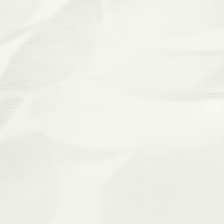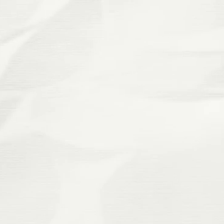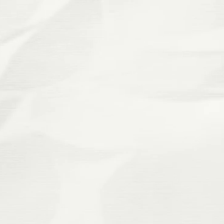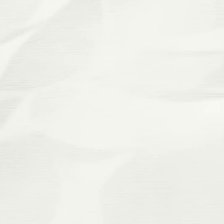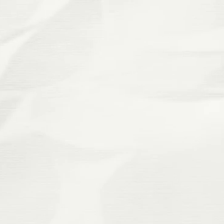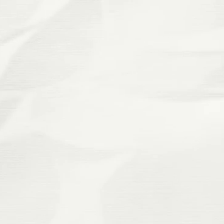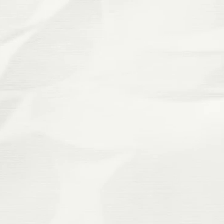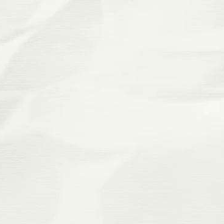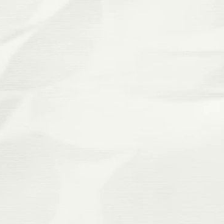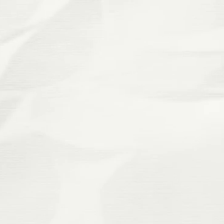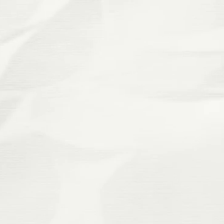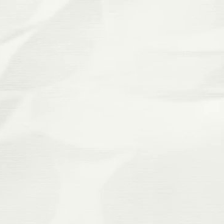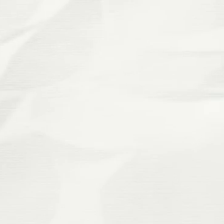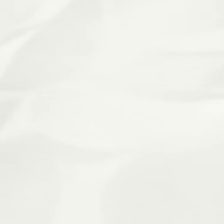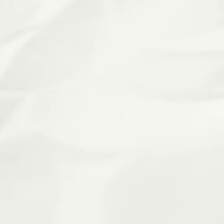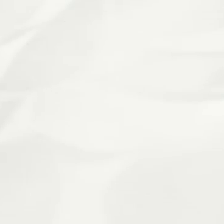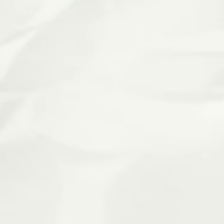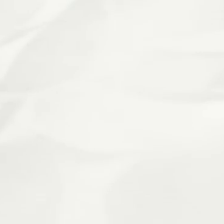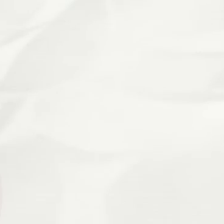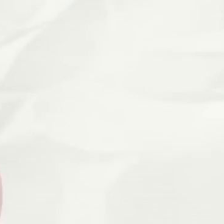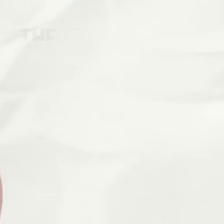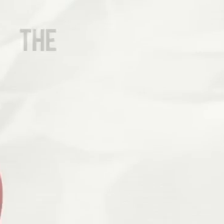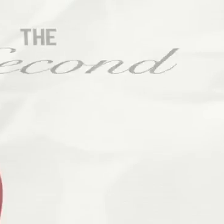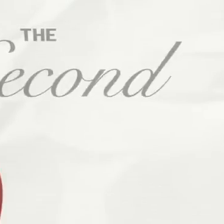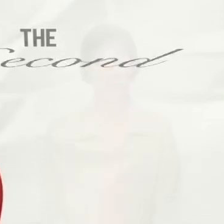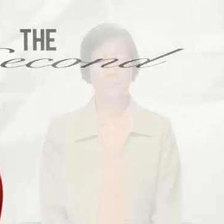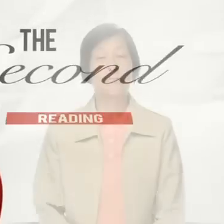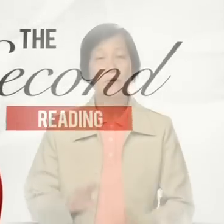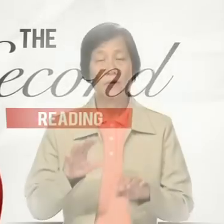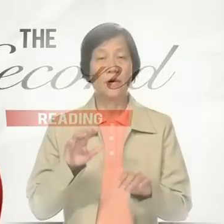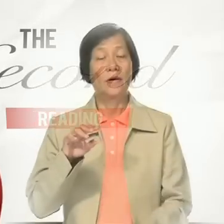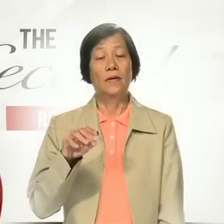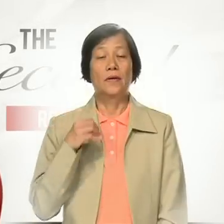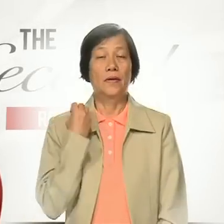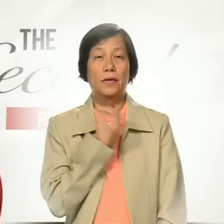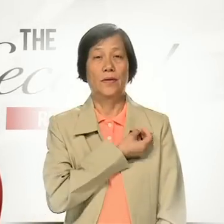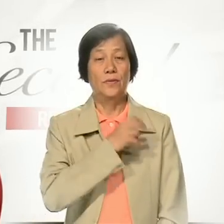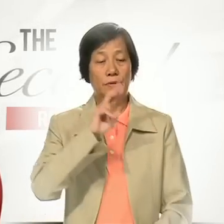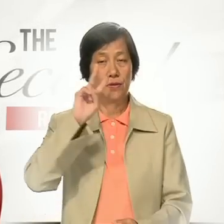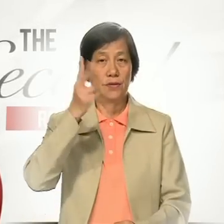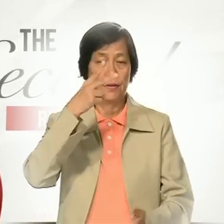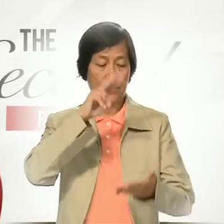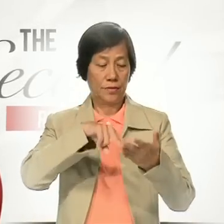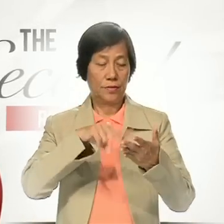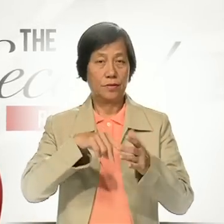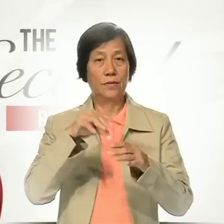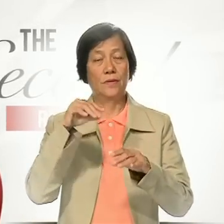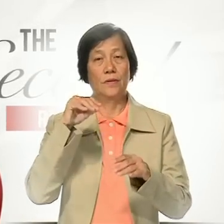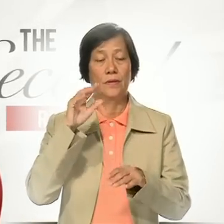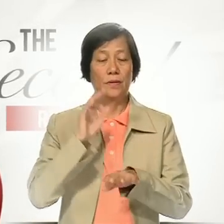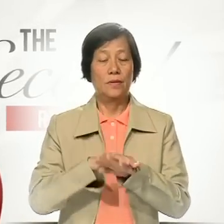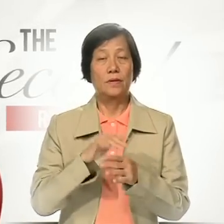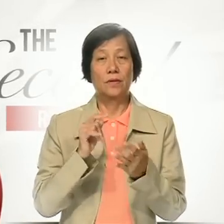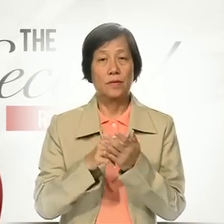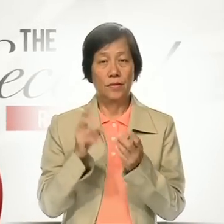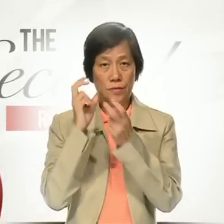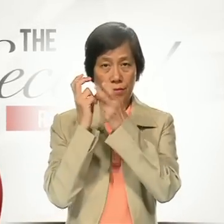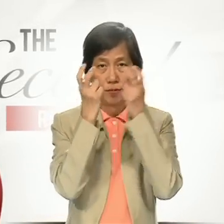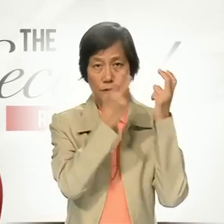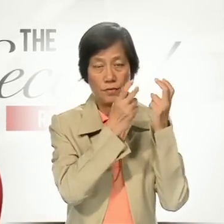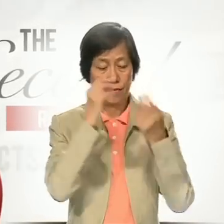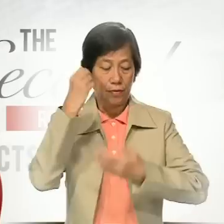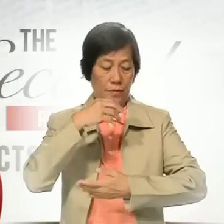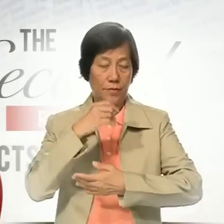The Word of the Lord. Our second reading on this commemoration of the baptism of the Lord